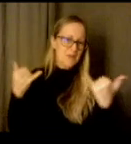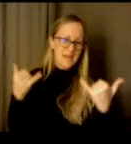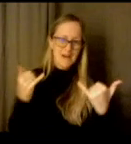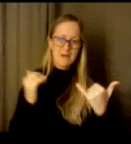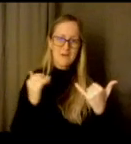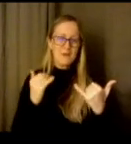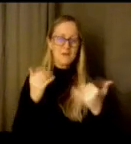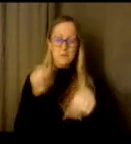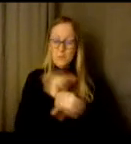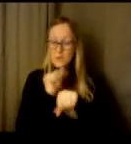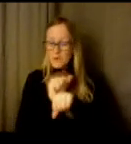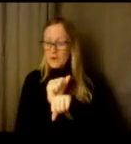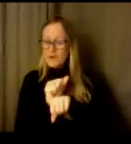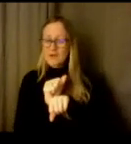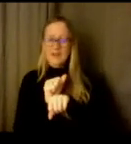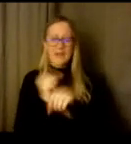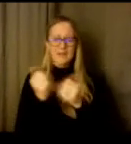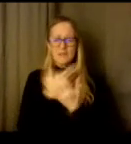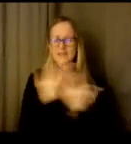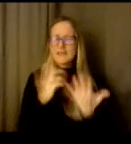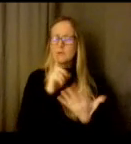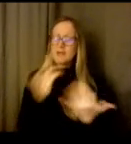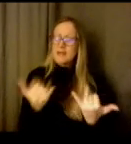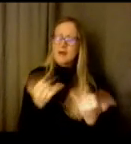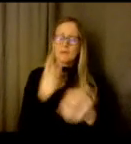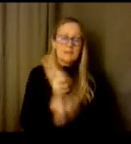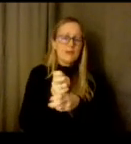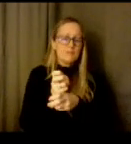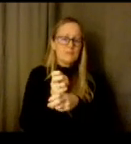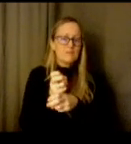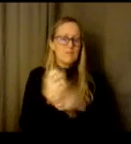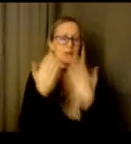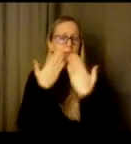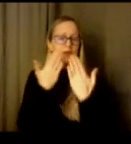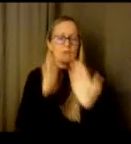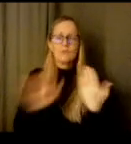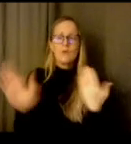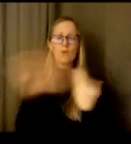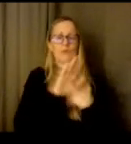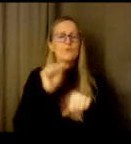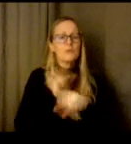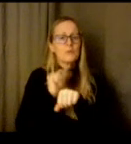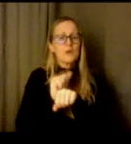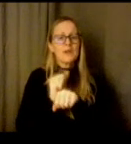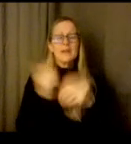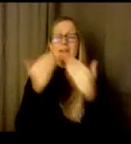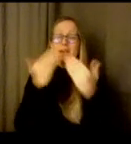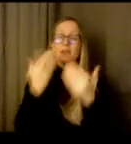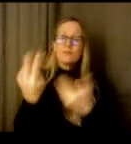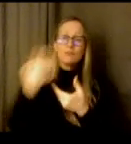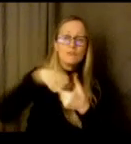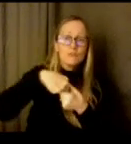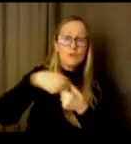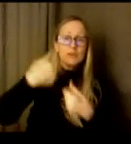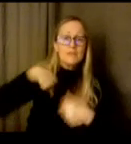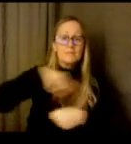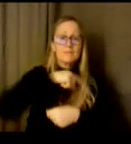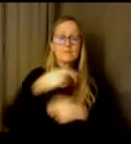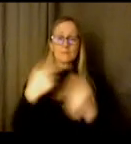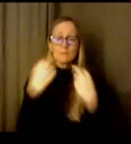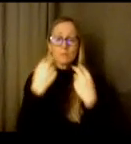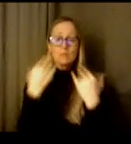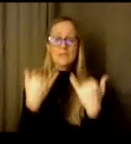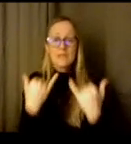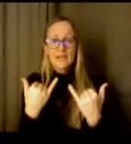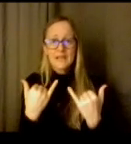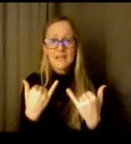in a really tough environment and um but grateful for the work you're doing and thank you so much for joining us today um thank you all for joining us